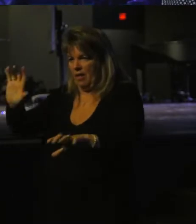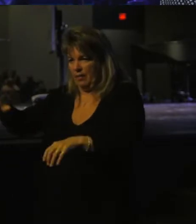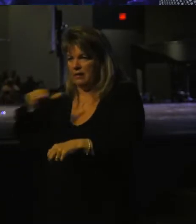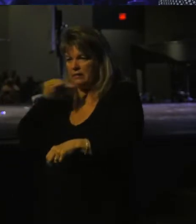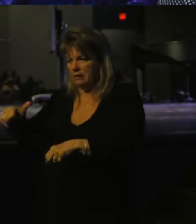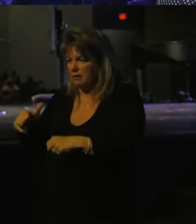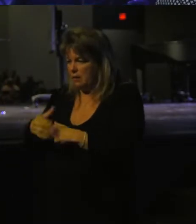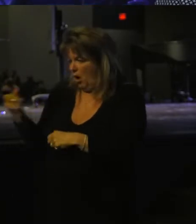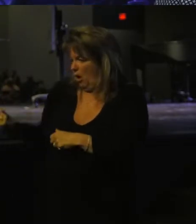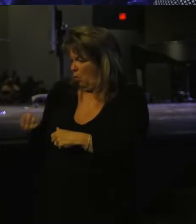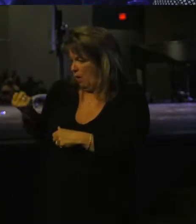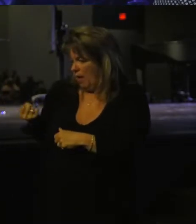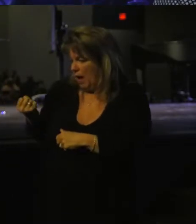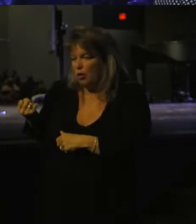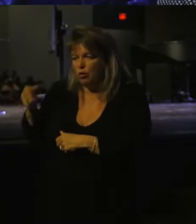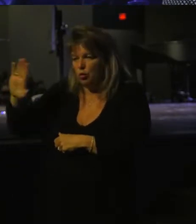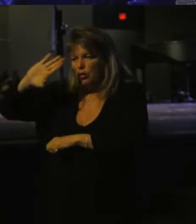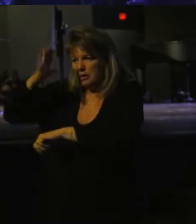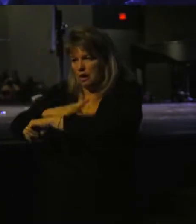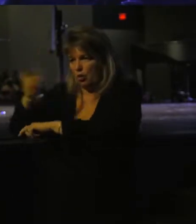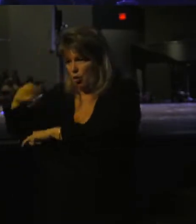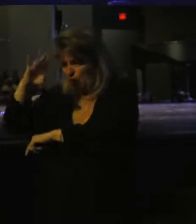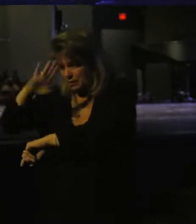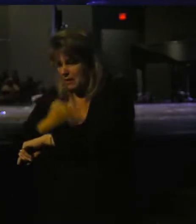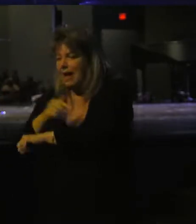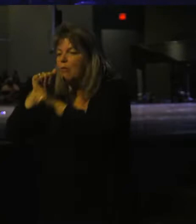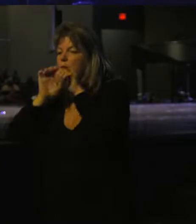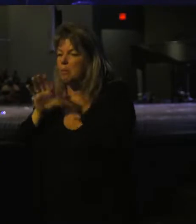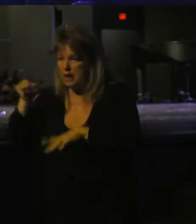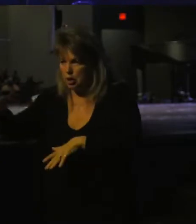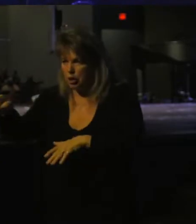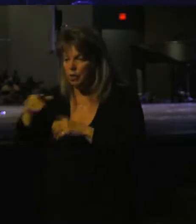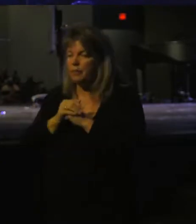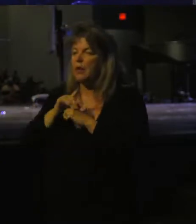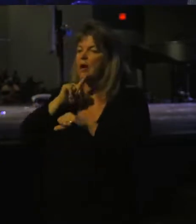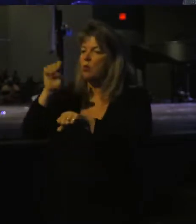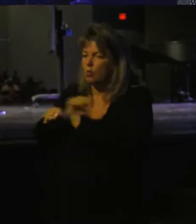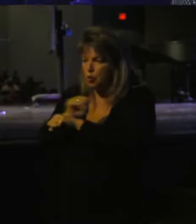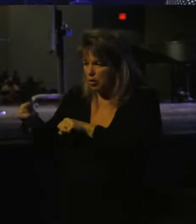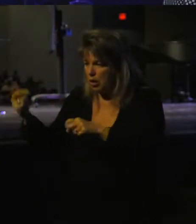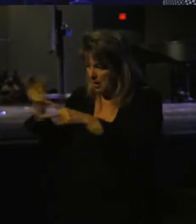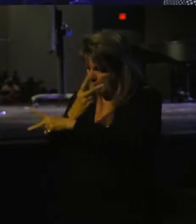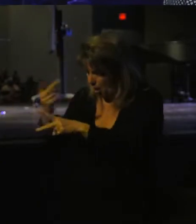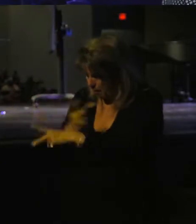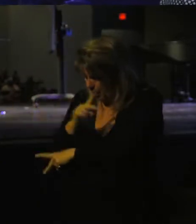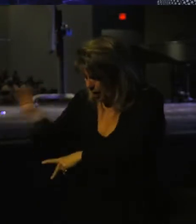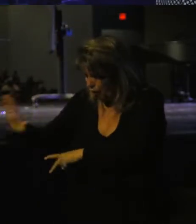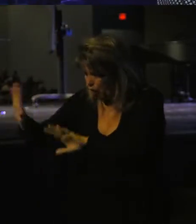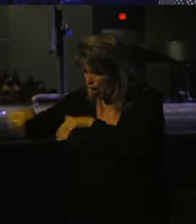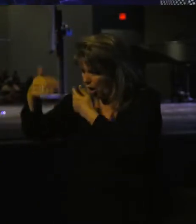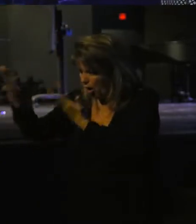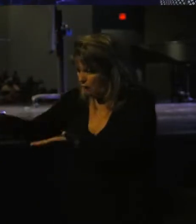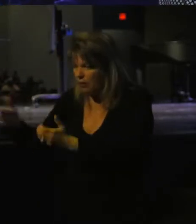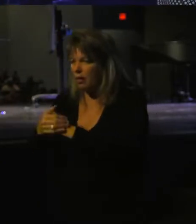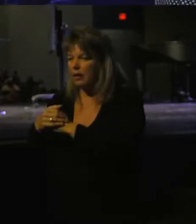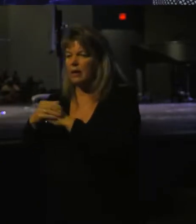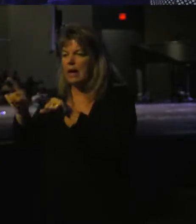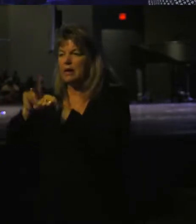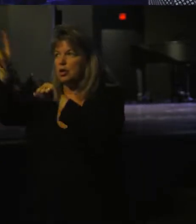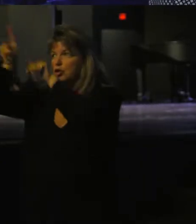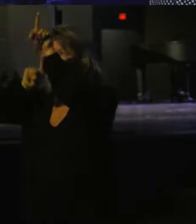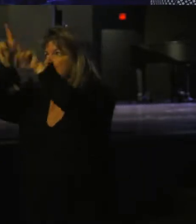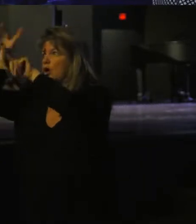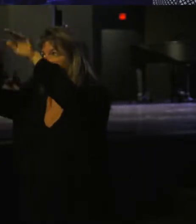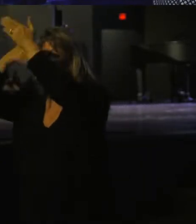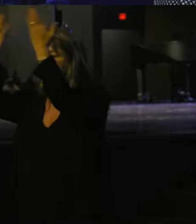withheld your son, your only son. I will surely bless you and I will surely multiply your offspring as the stars of heaven